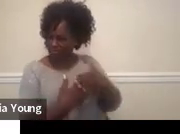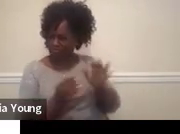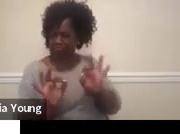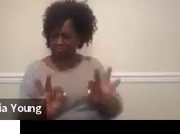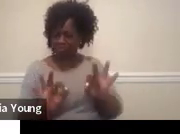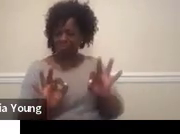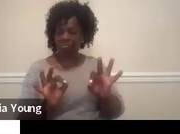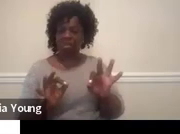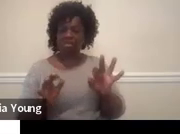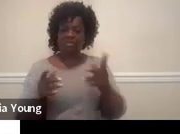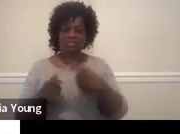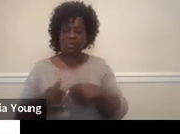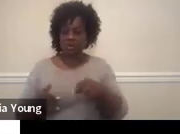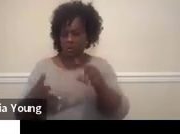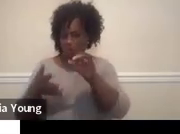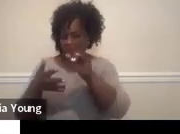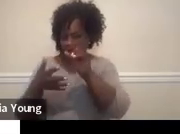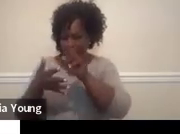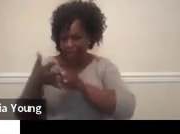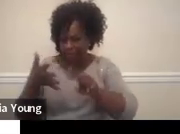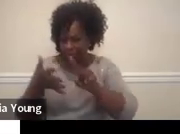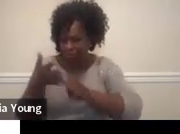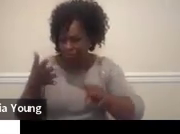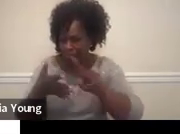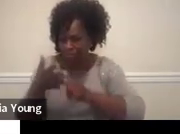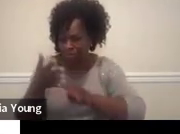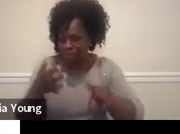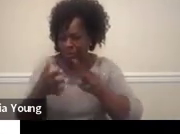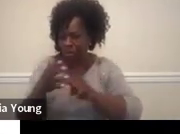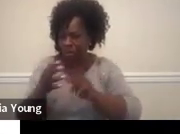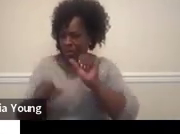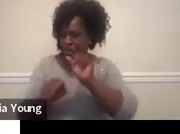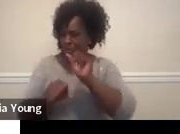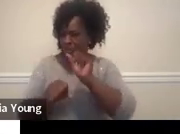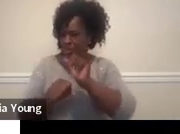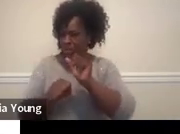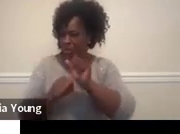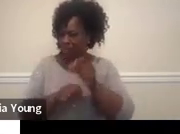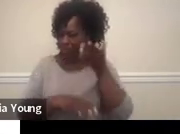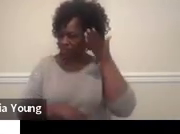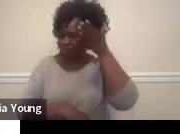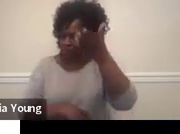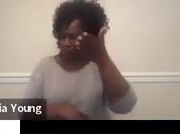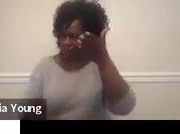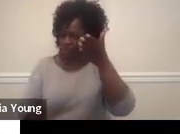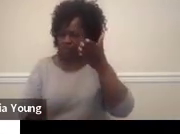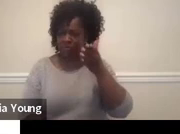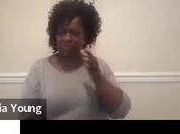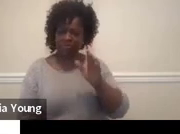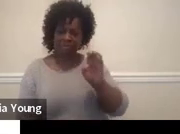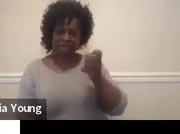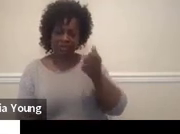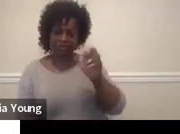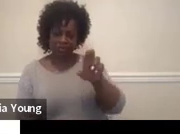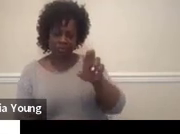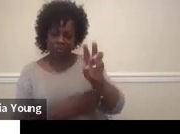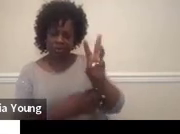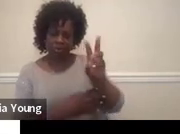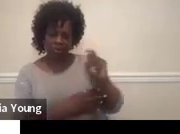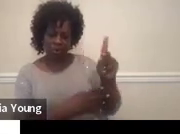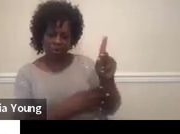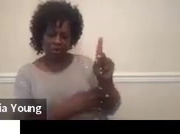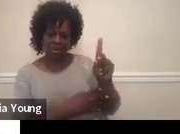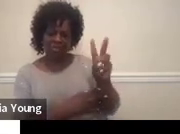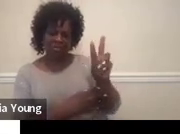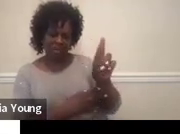So explorework.com is about mapping the future. And that is one that I believe Voc Rehab